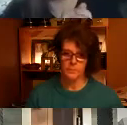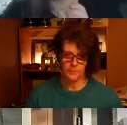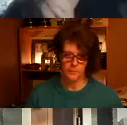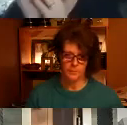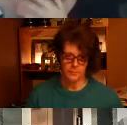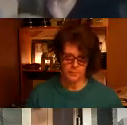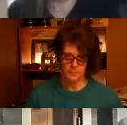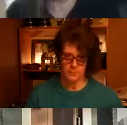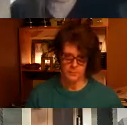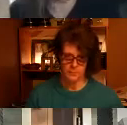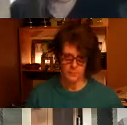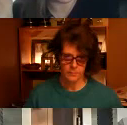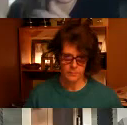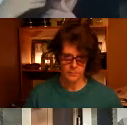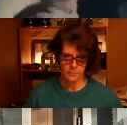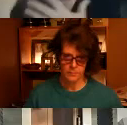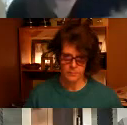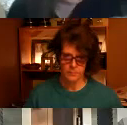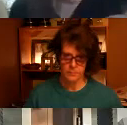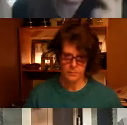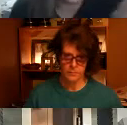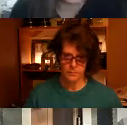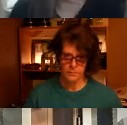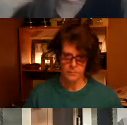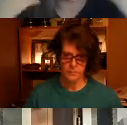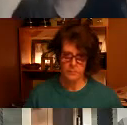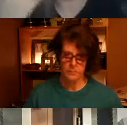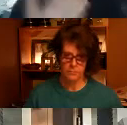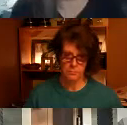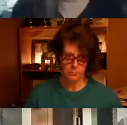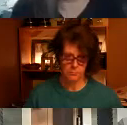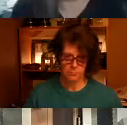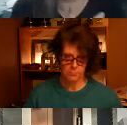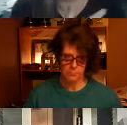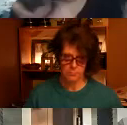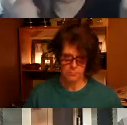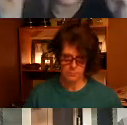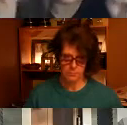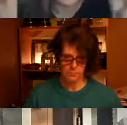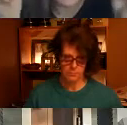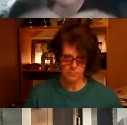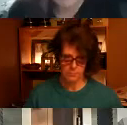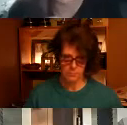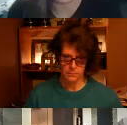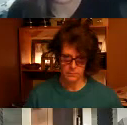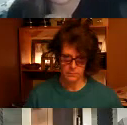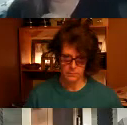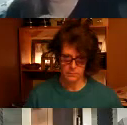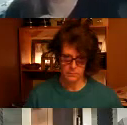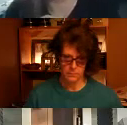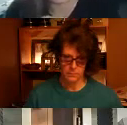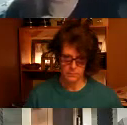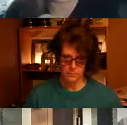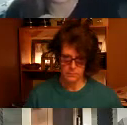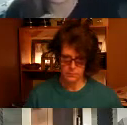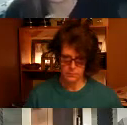opinion the school district will hopefully approve that request and um give you a list of like in network providers